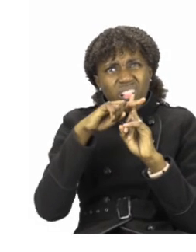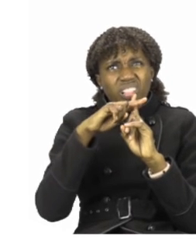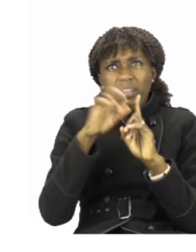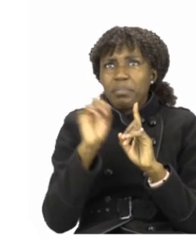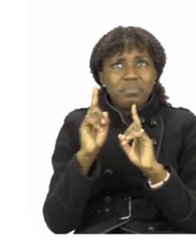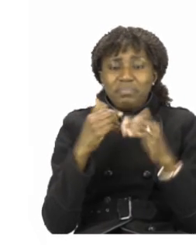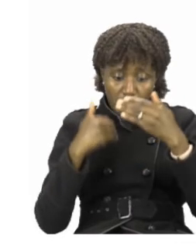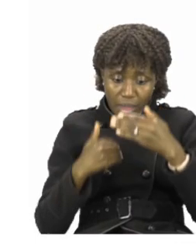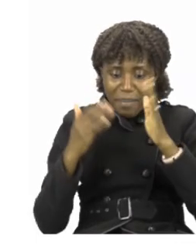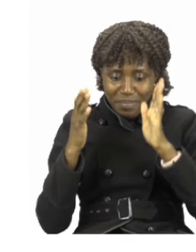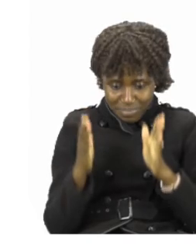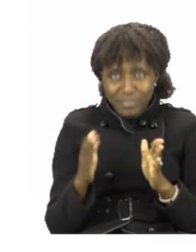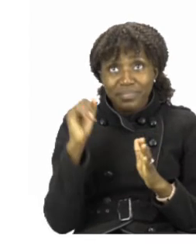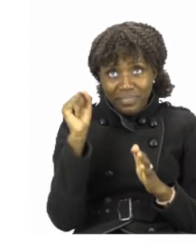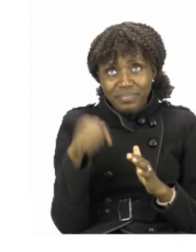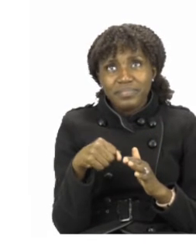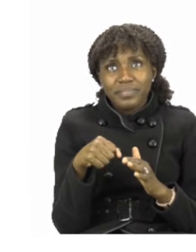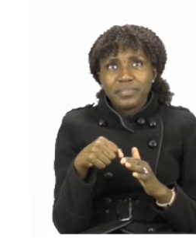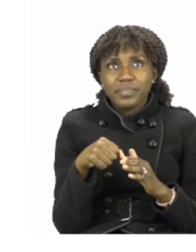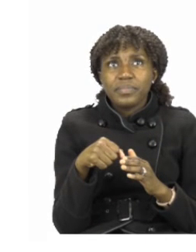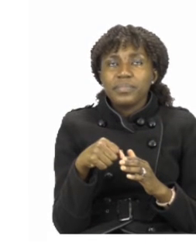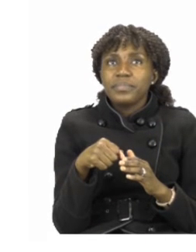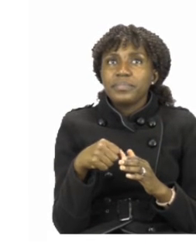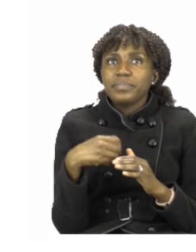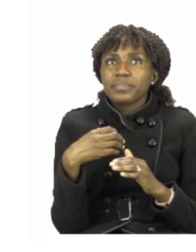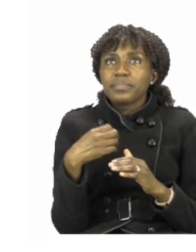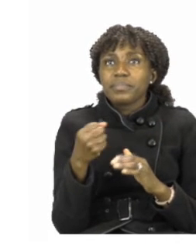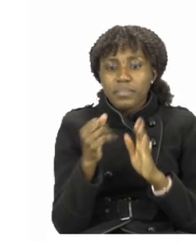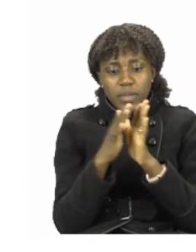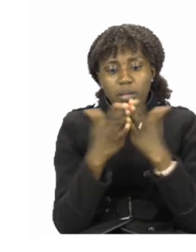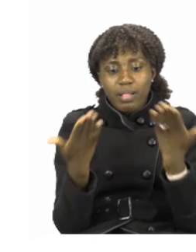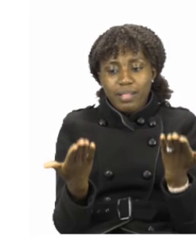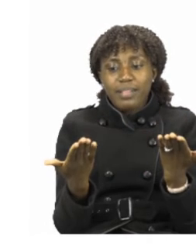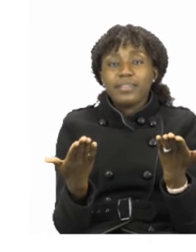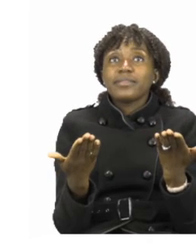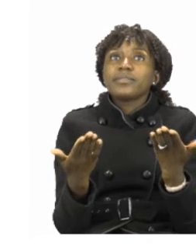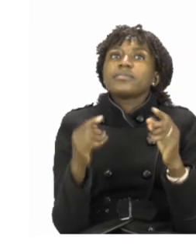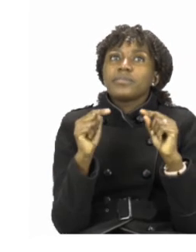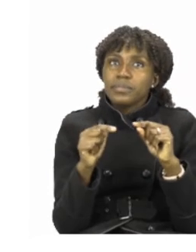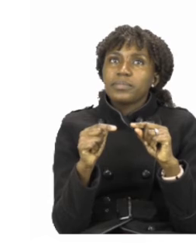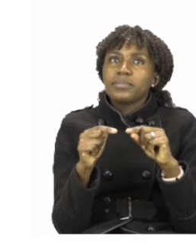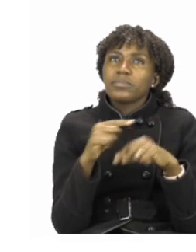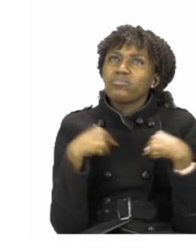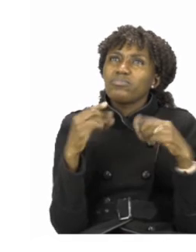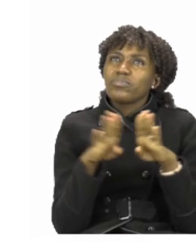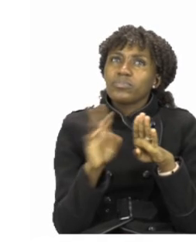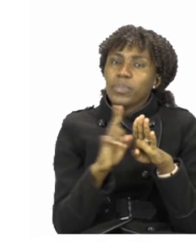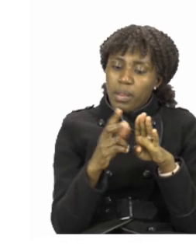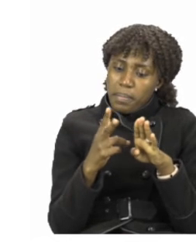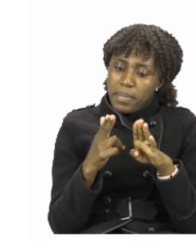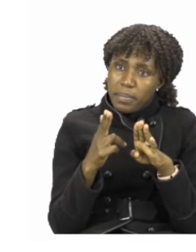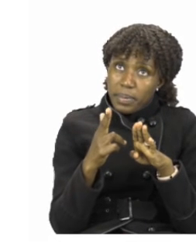cube. Yes, a cube that has been opened. Now it's going to be our job to cut the